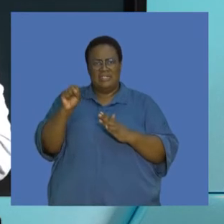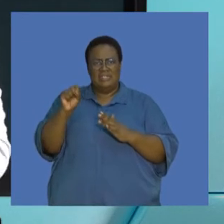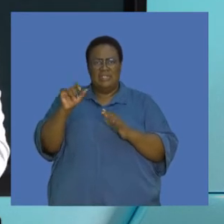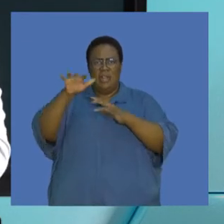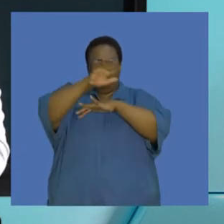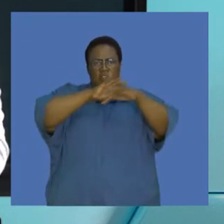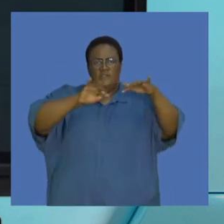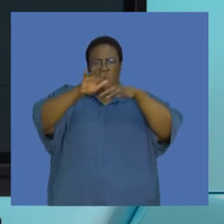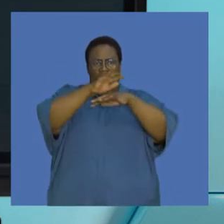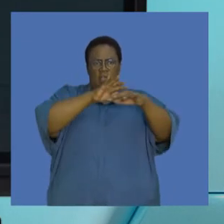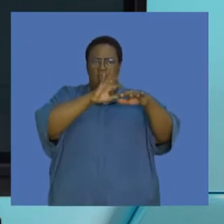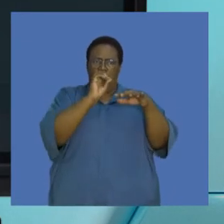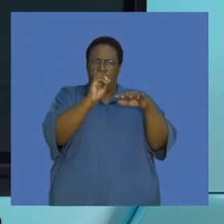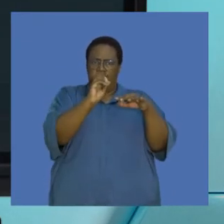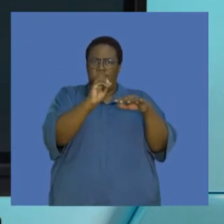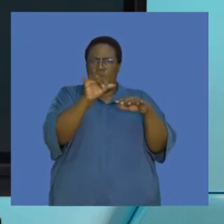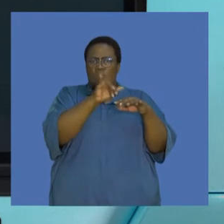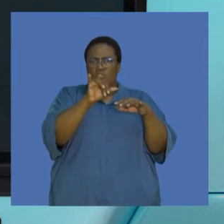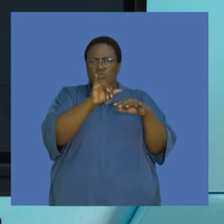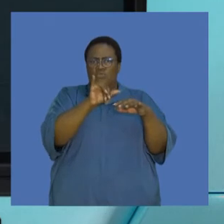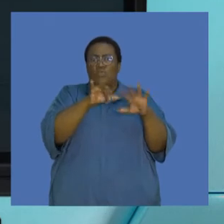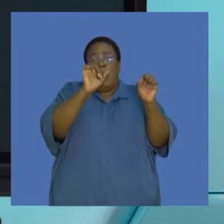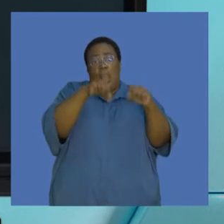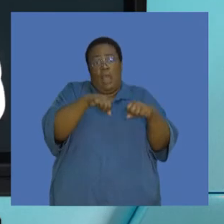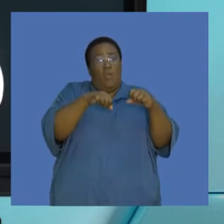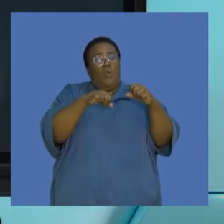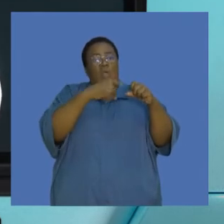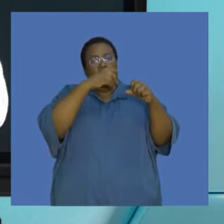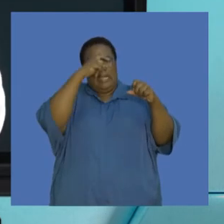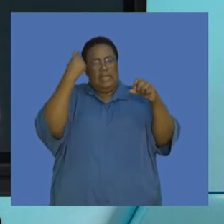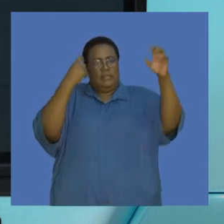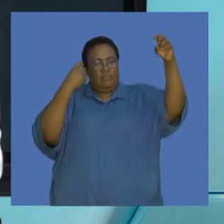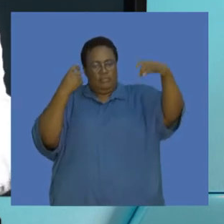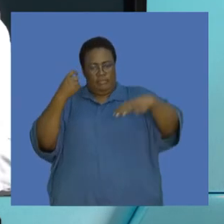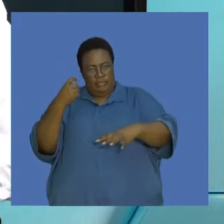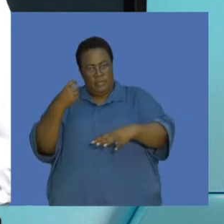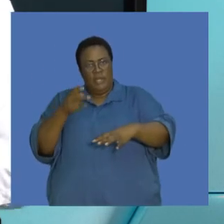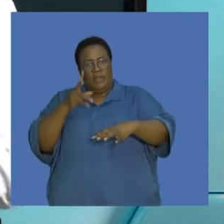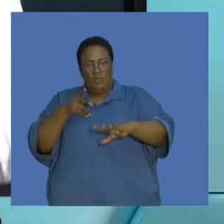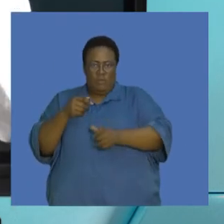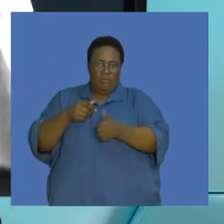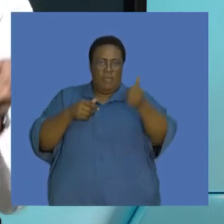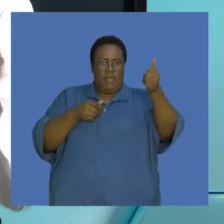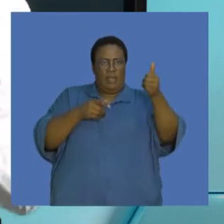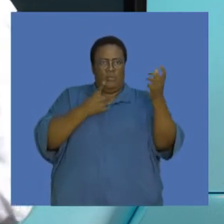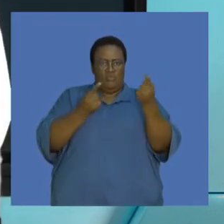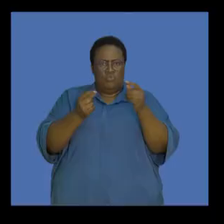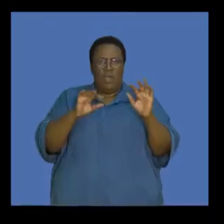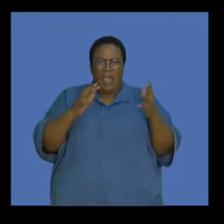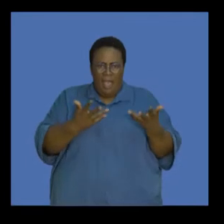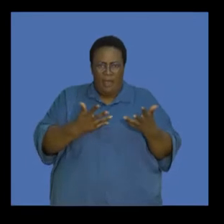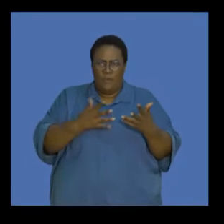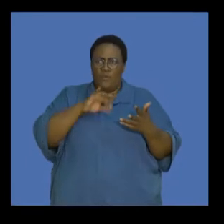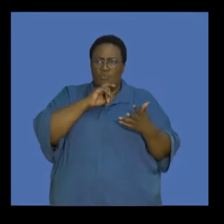atmosphere that allow for some of that heat to pass through, but also to be reflected back onto the surface of the Earth by the atmosphere.